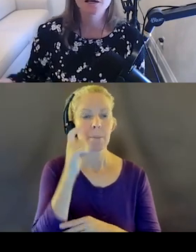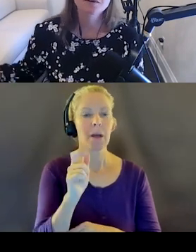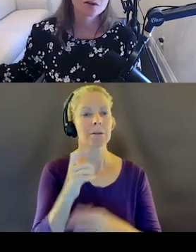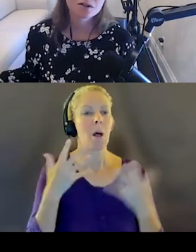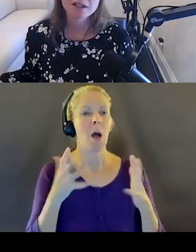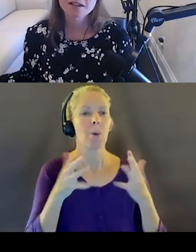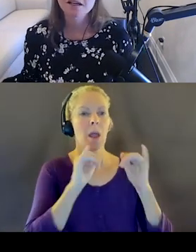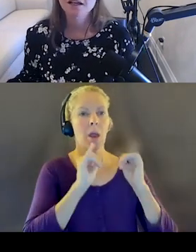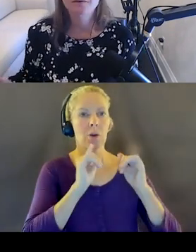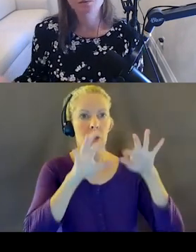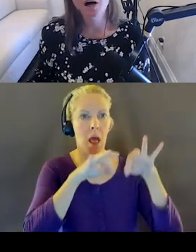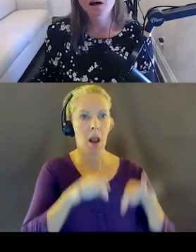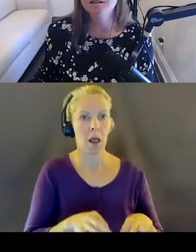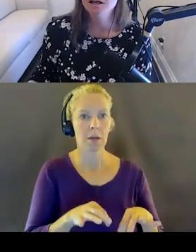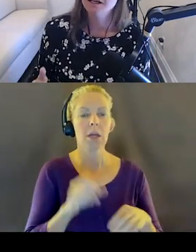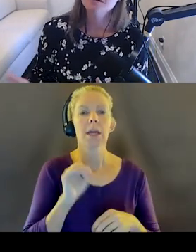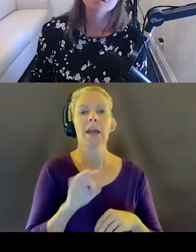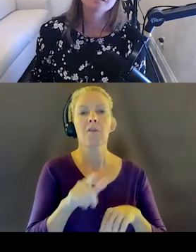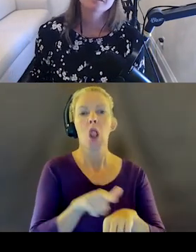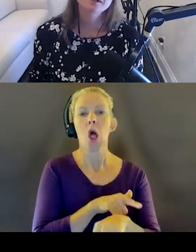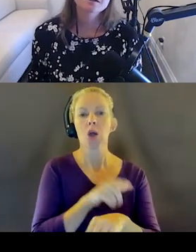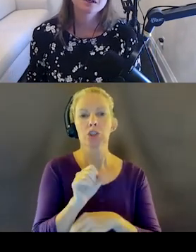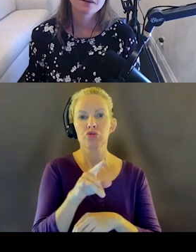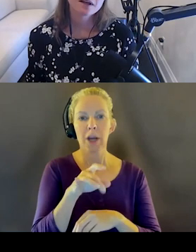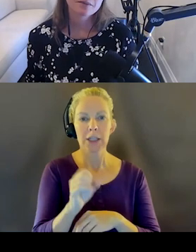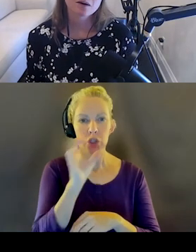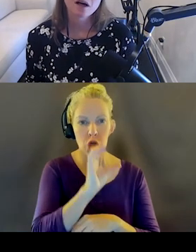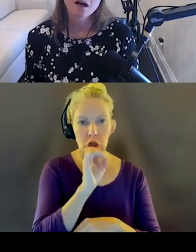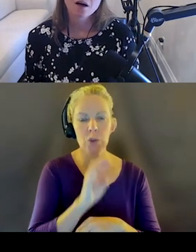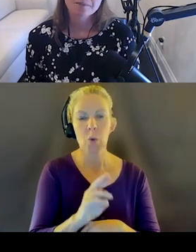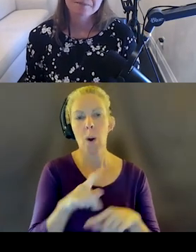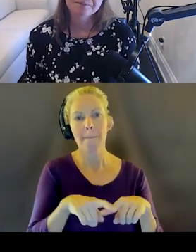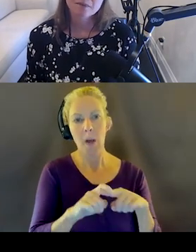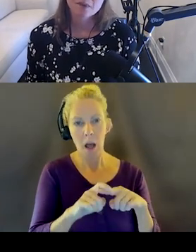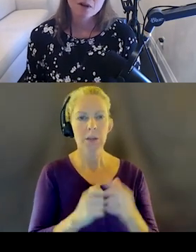if you start to type long strings, if you pause, like these are all the different things that you need to think about.